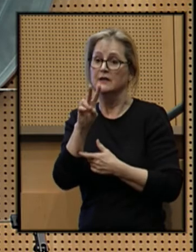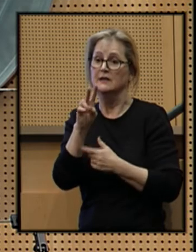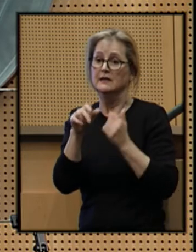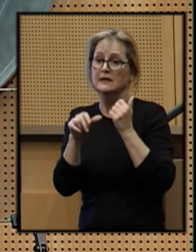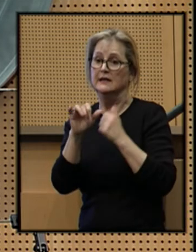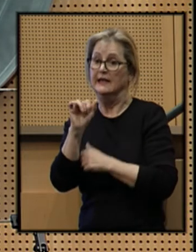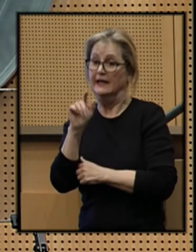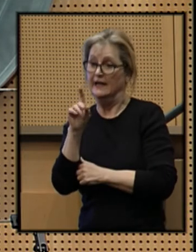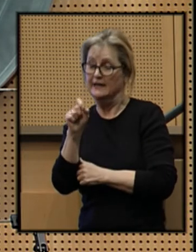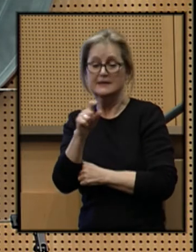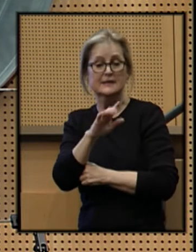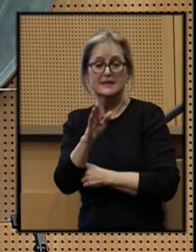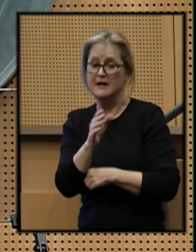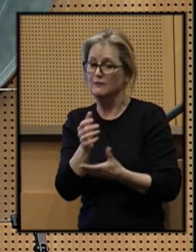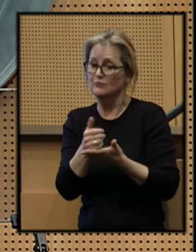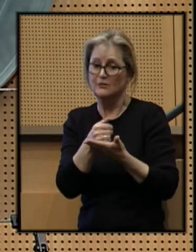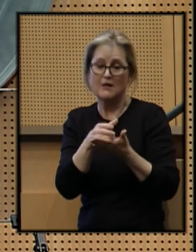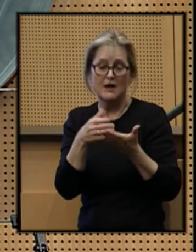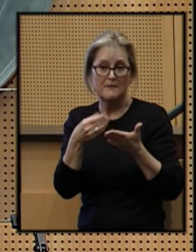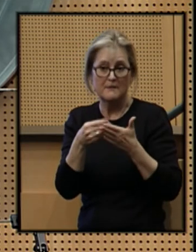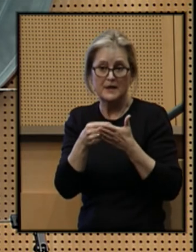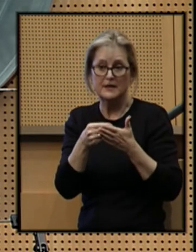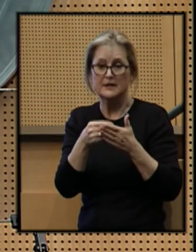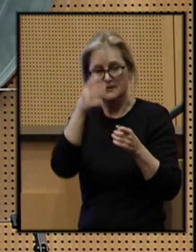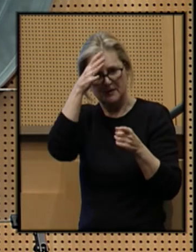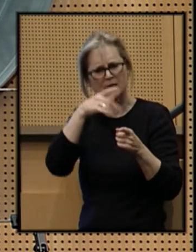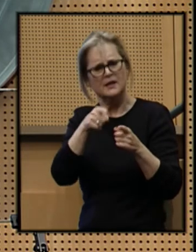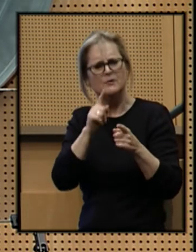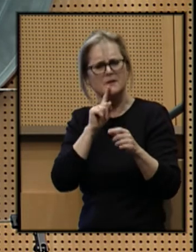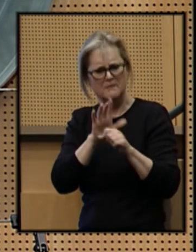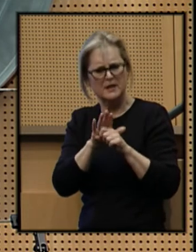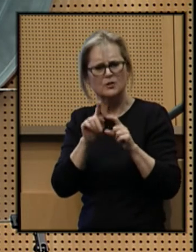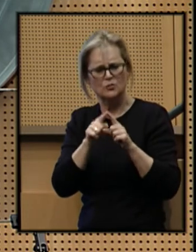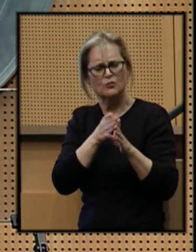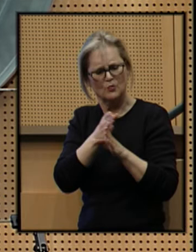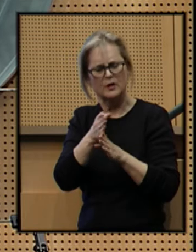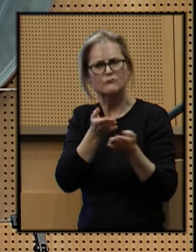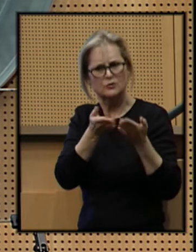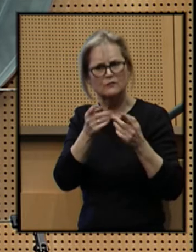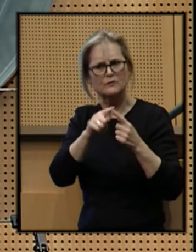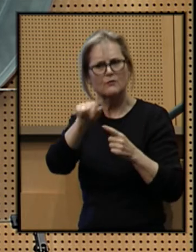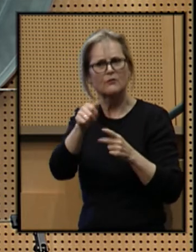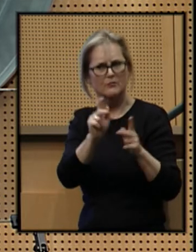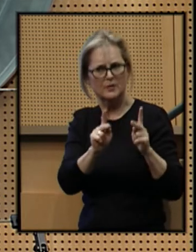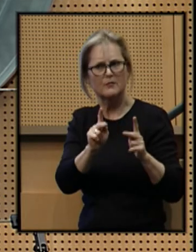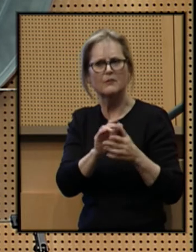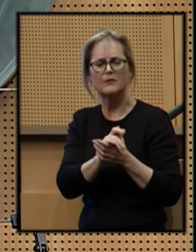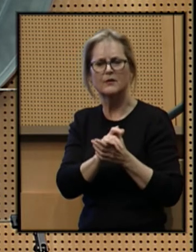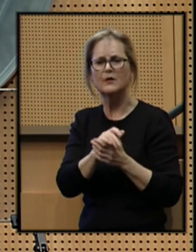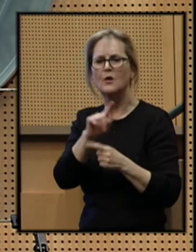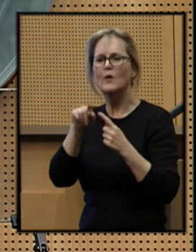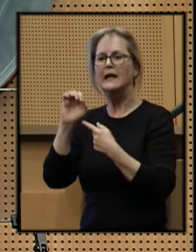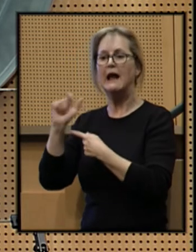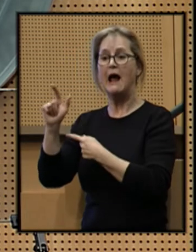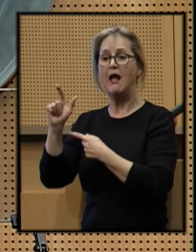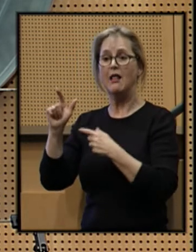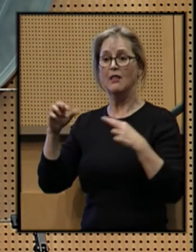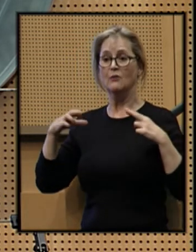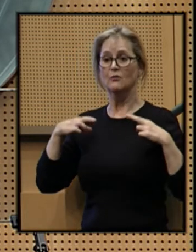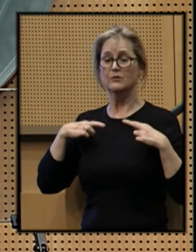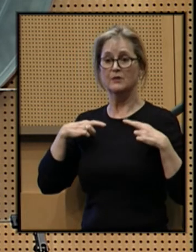He never made much money, but he was committed to a career of service to others. When Al retired,